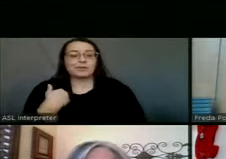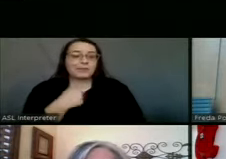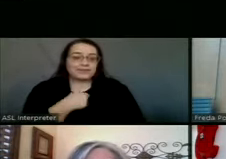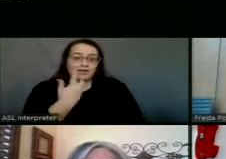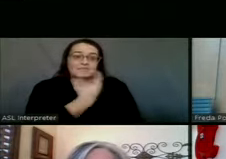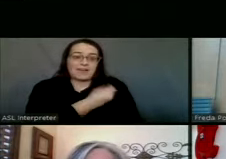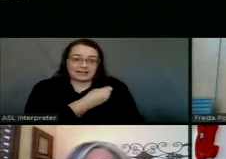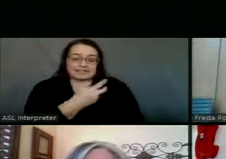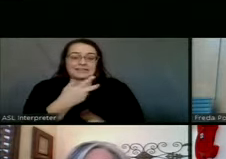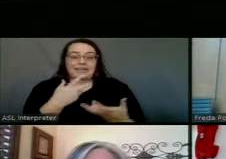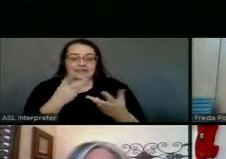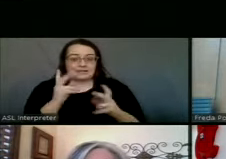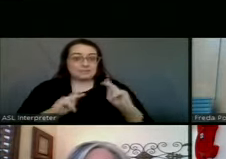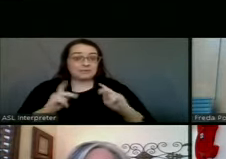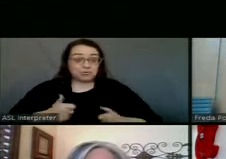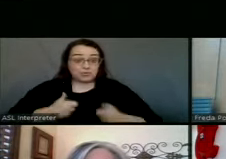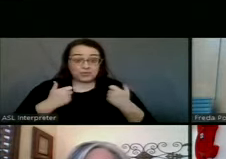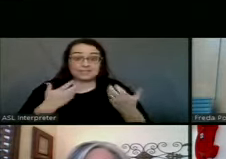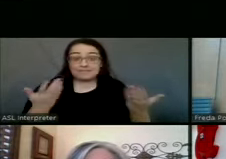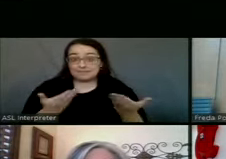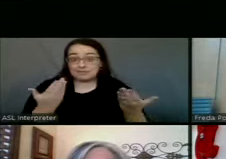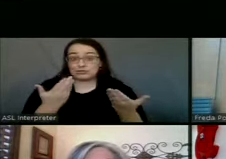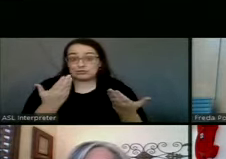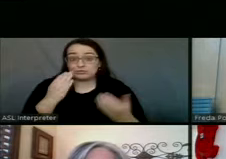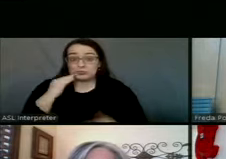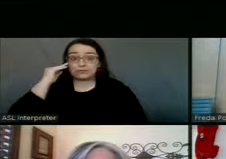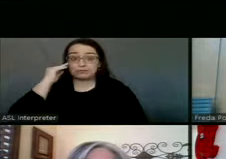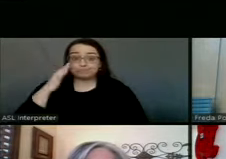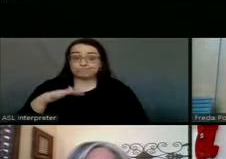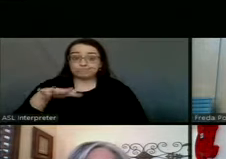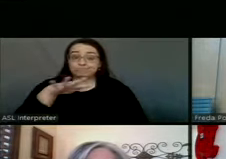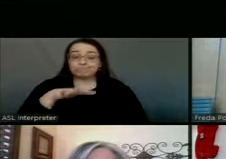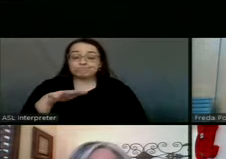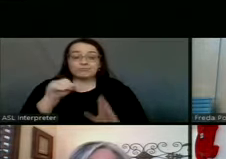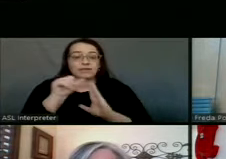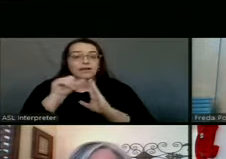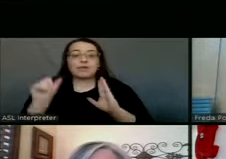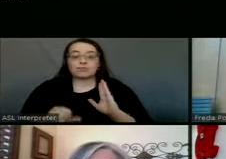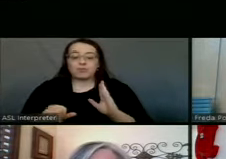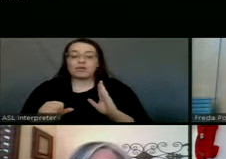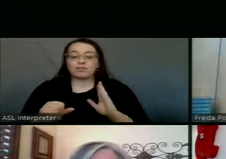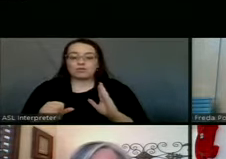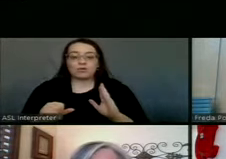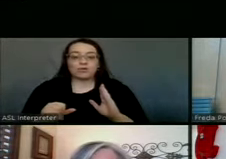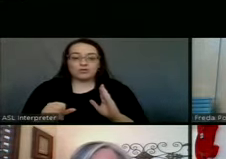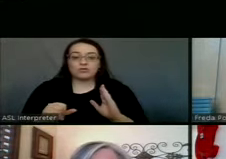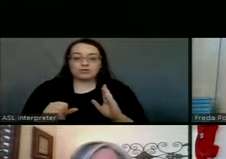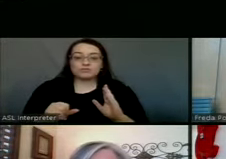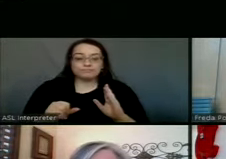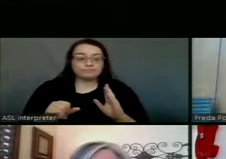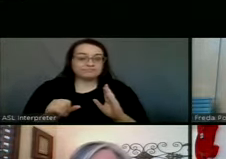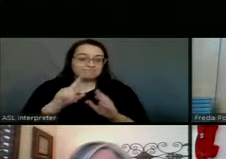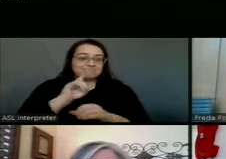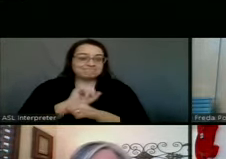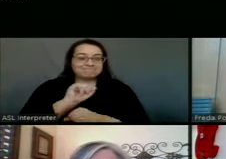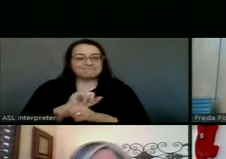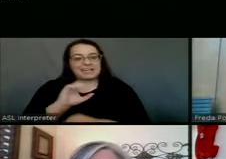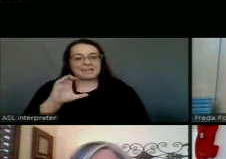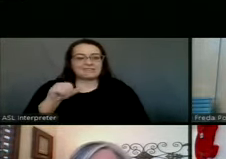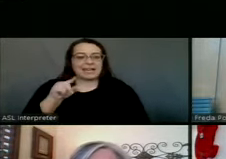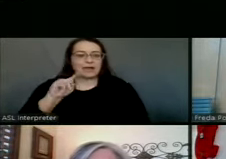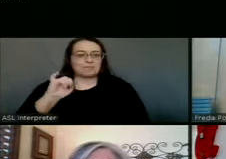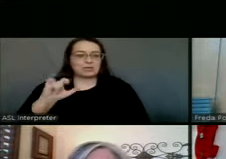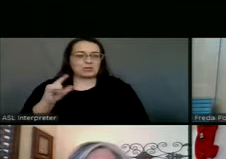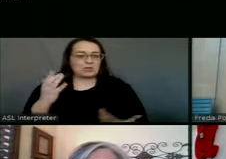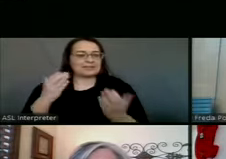people who live right here at home. You know, Amarillo is certainly the capital of the Panhandle, and we're really glad to